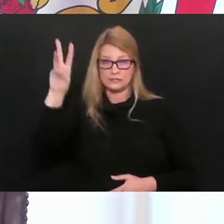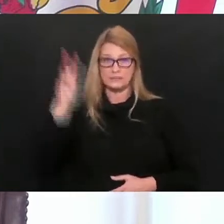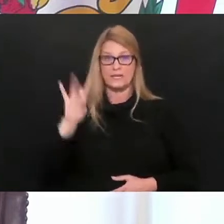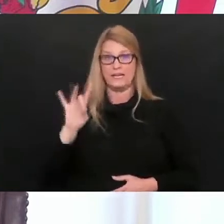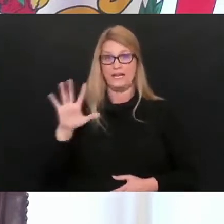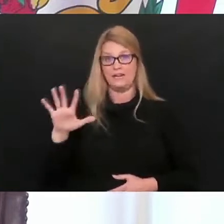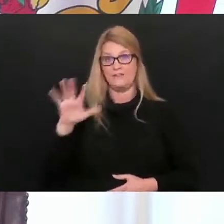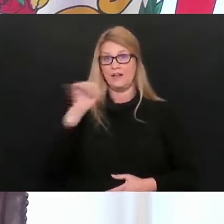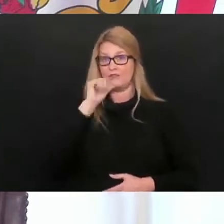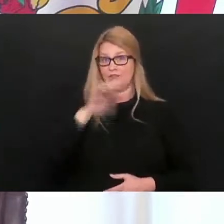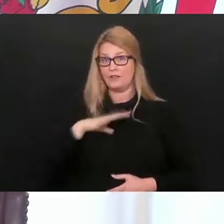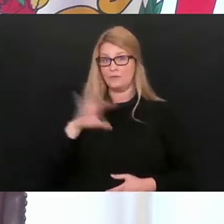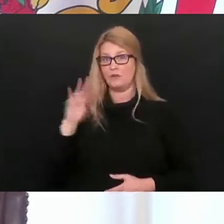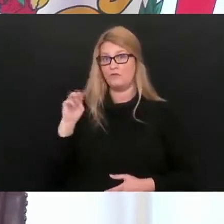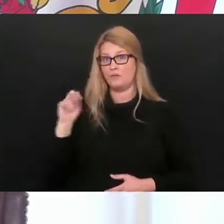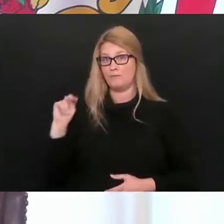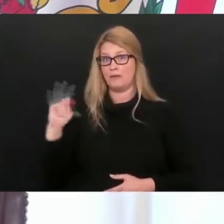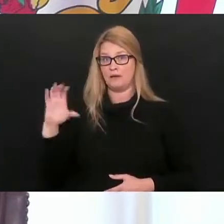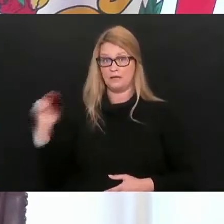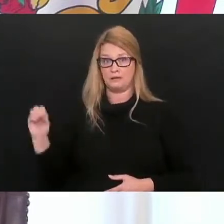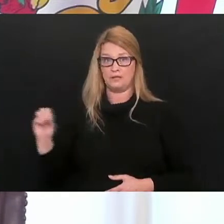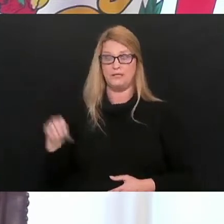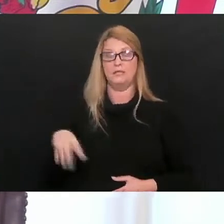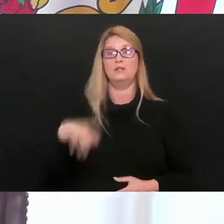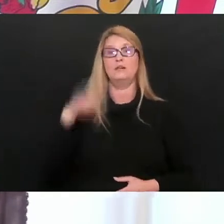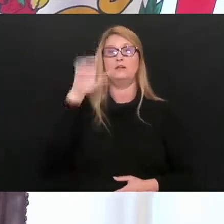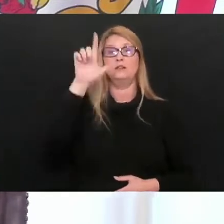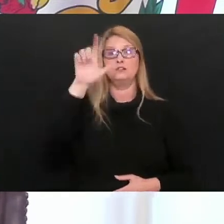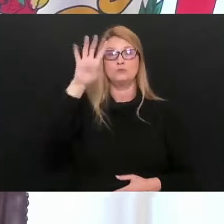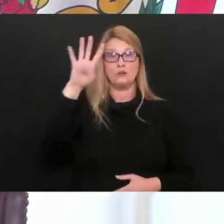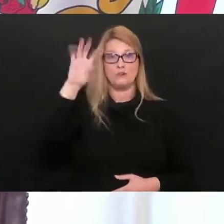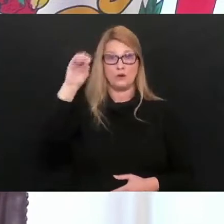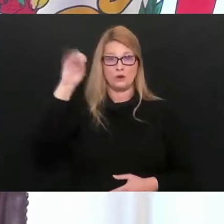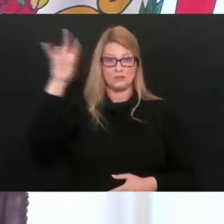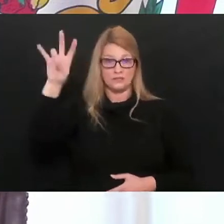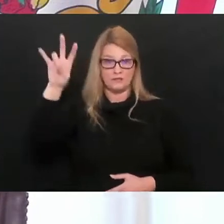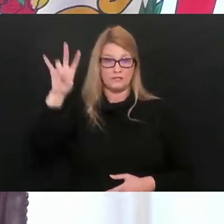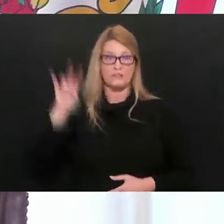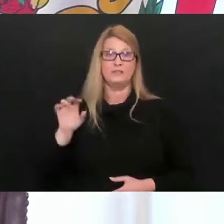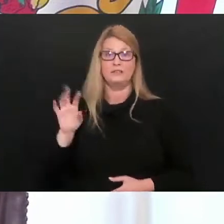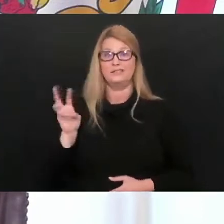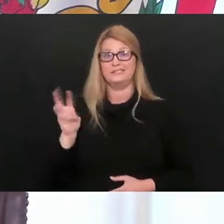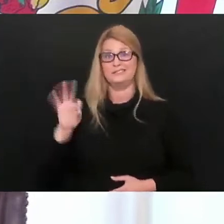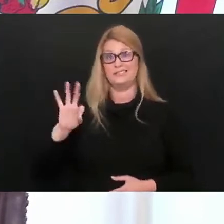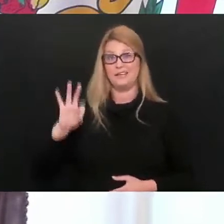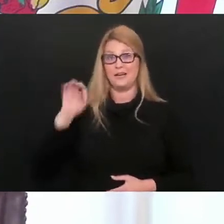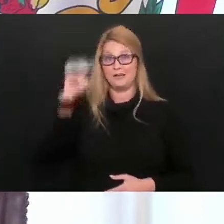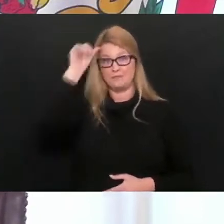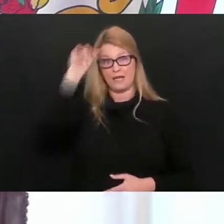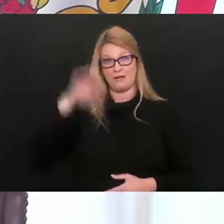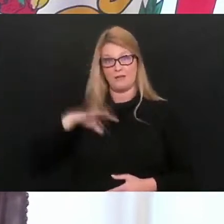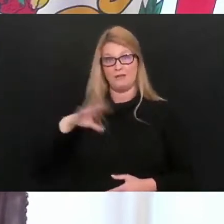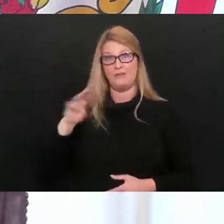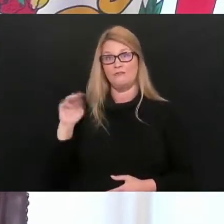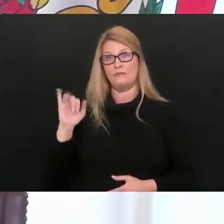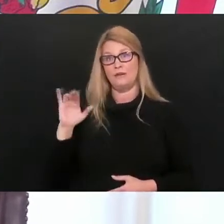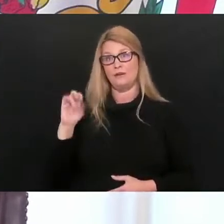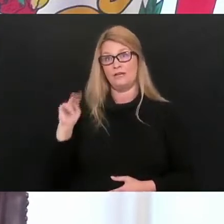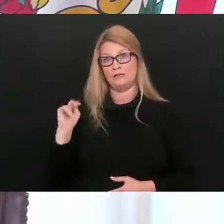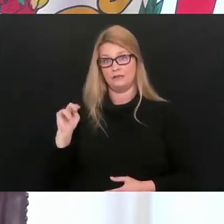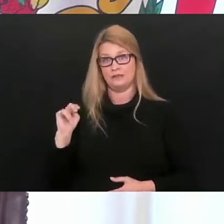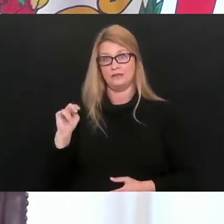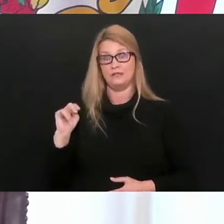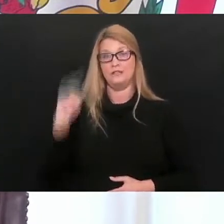-year-old female from Mongahalia County. Our 2,407th death is a 69-year-old male from Marion County.